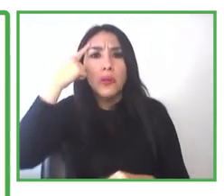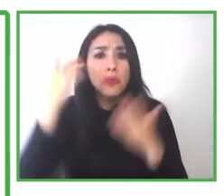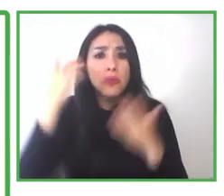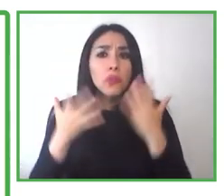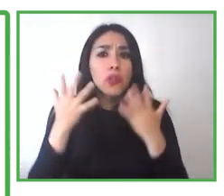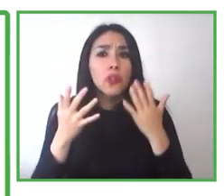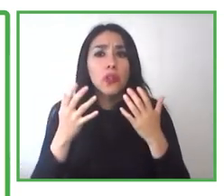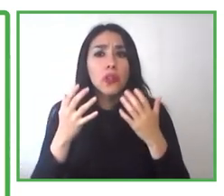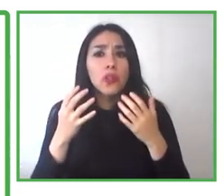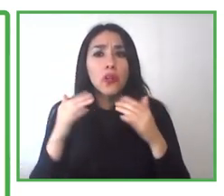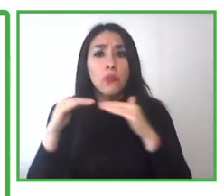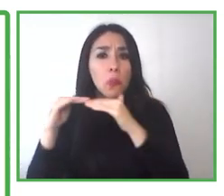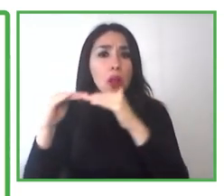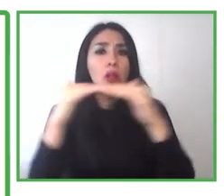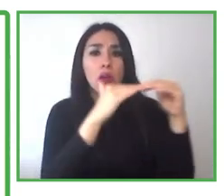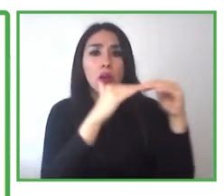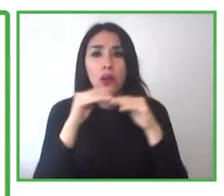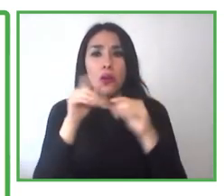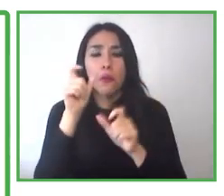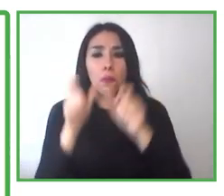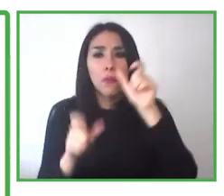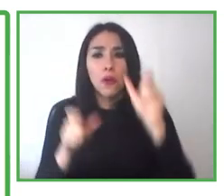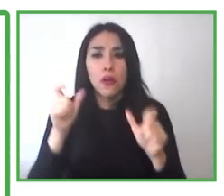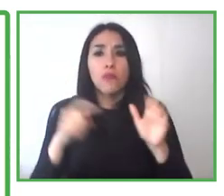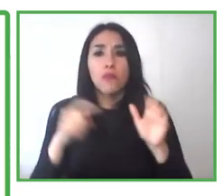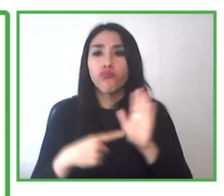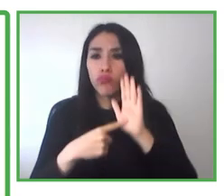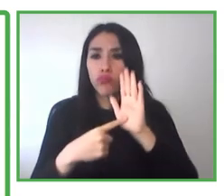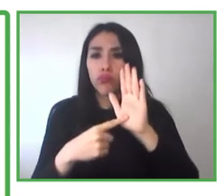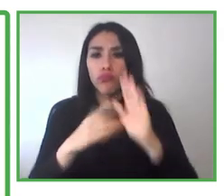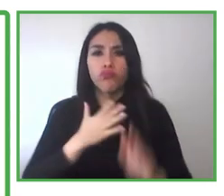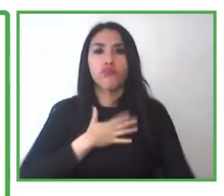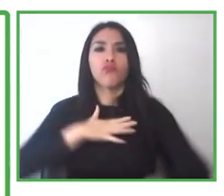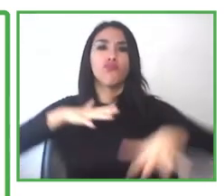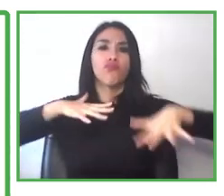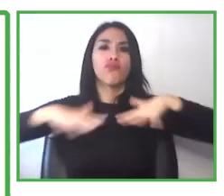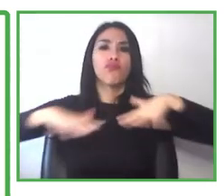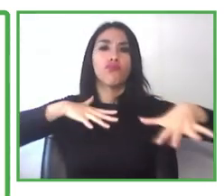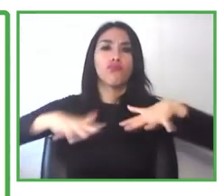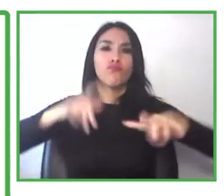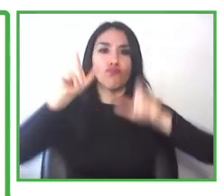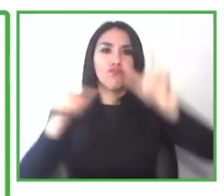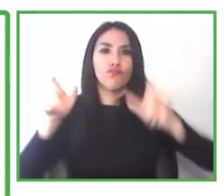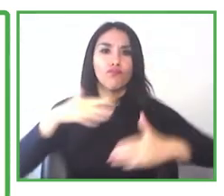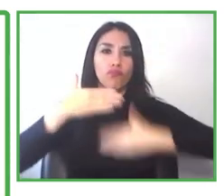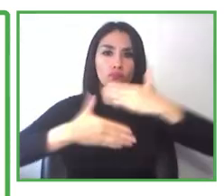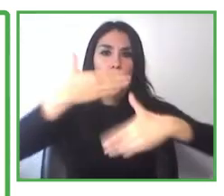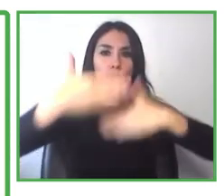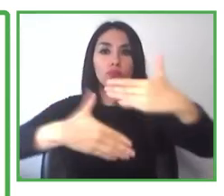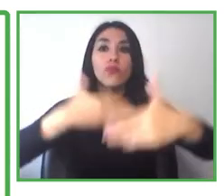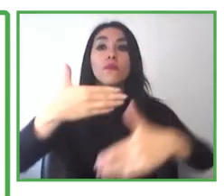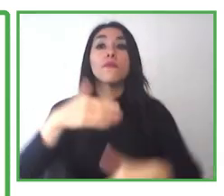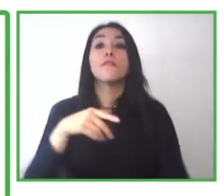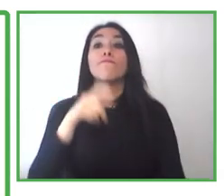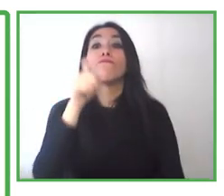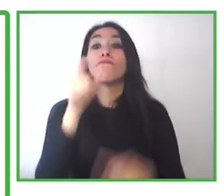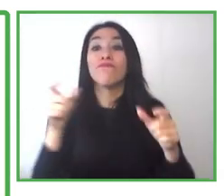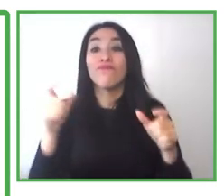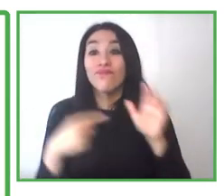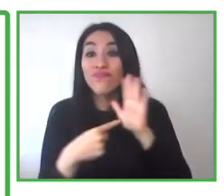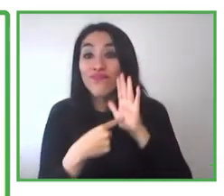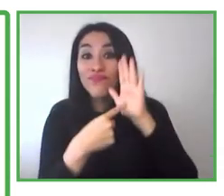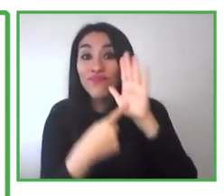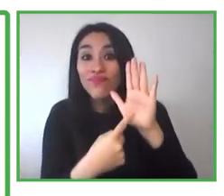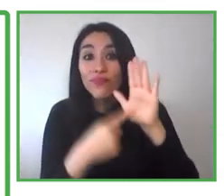show by our work, and we can be recognised by companies, by workers, and by